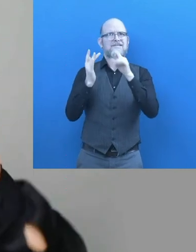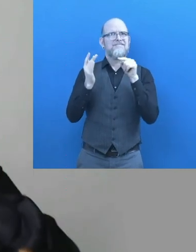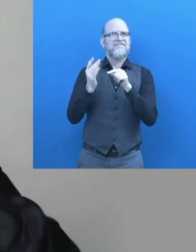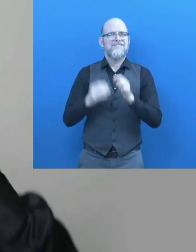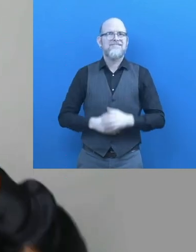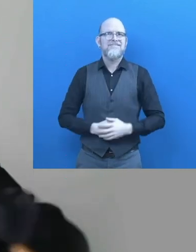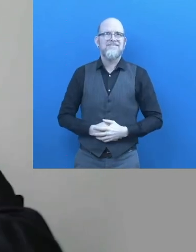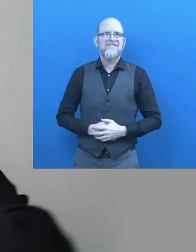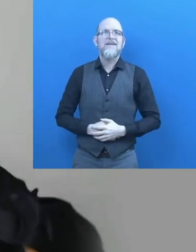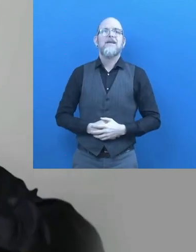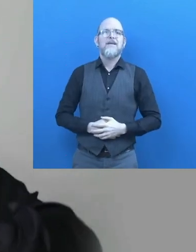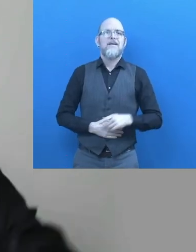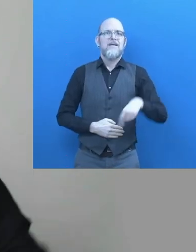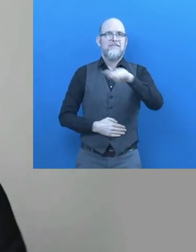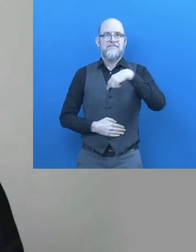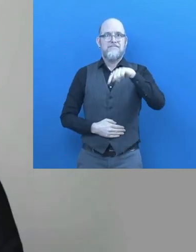companies.